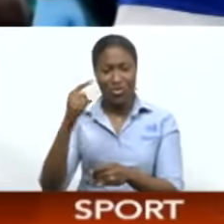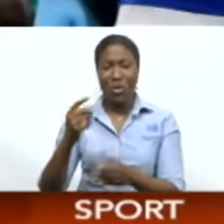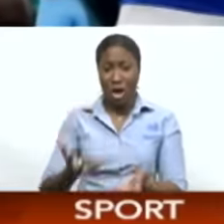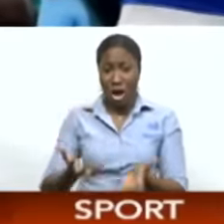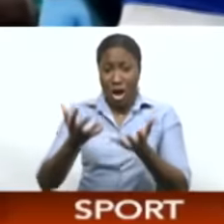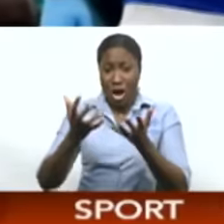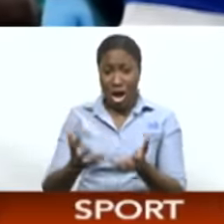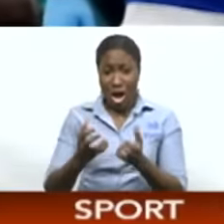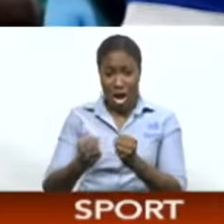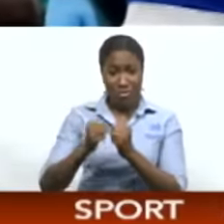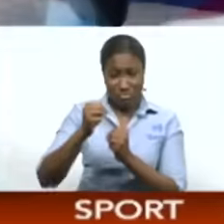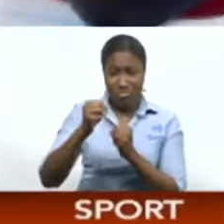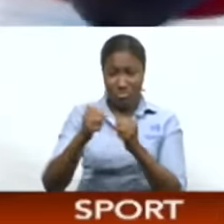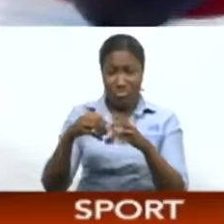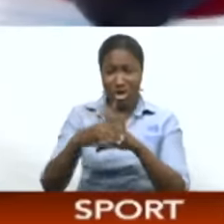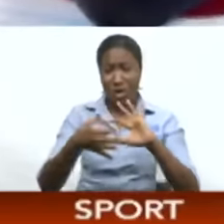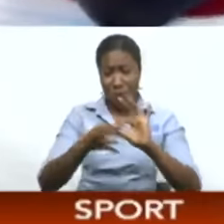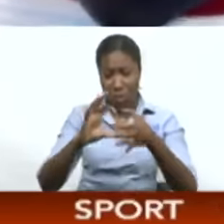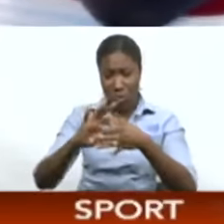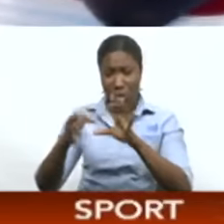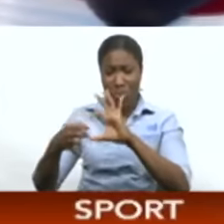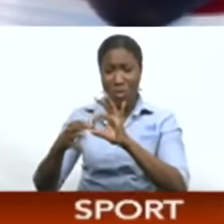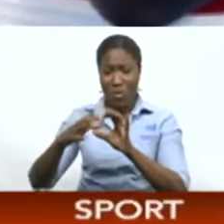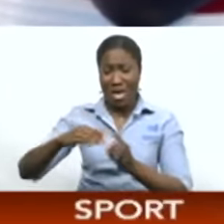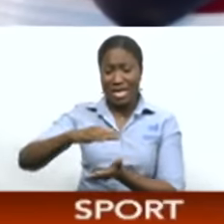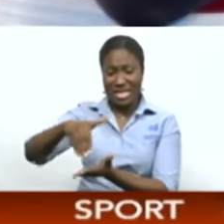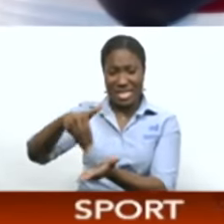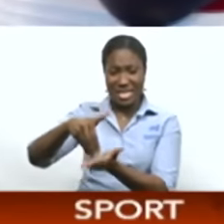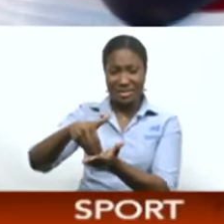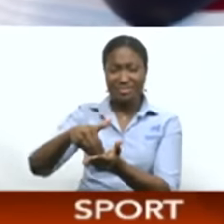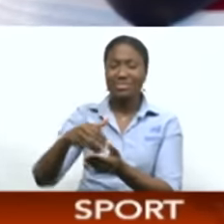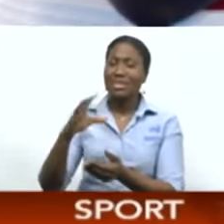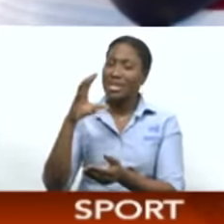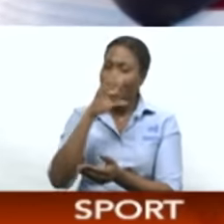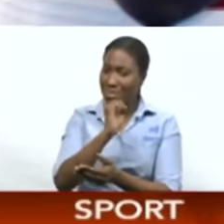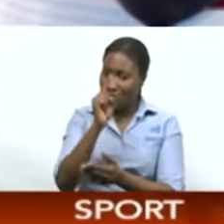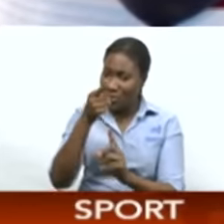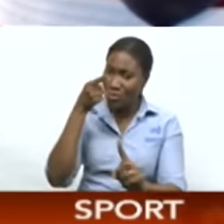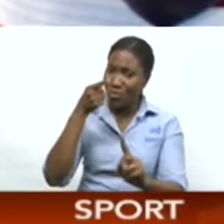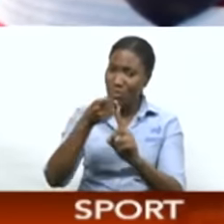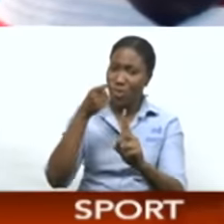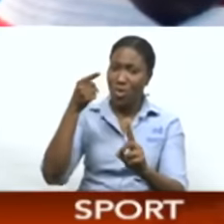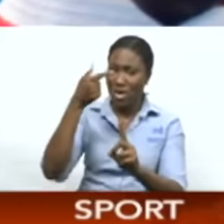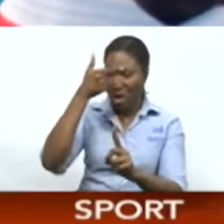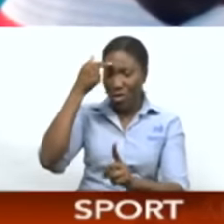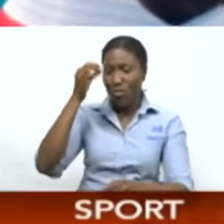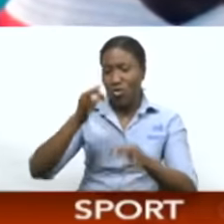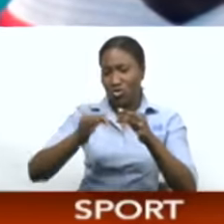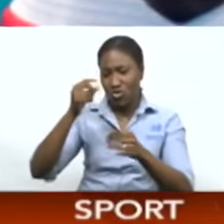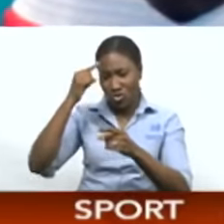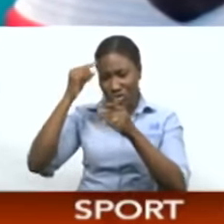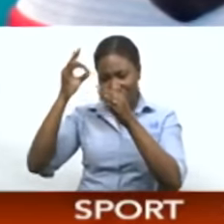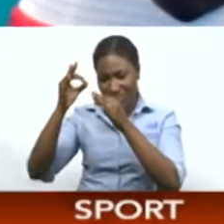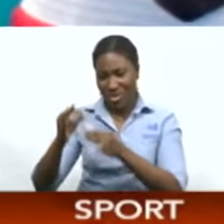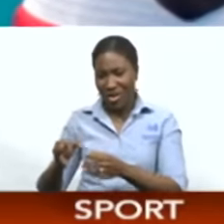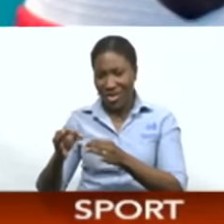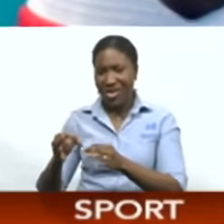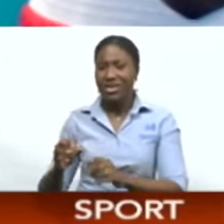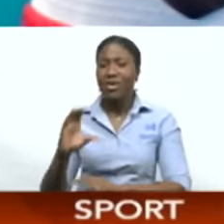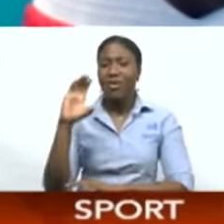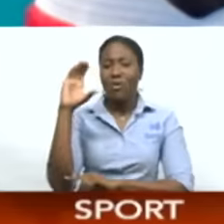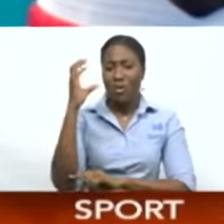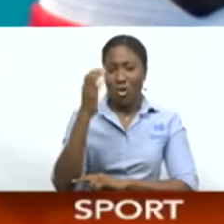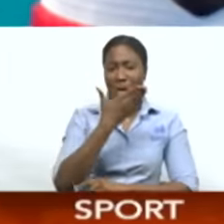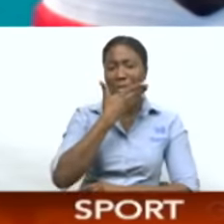16 at the Olympic Training Center. He lost on points, however, by unanimous decision to familiar foe in Colombia's